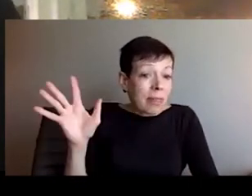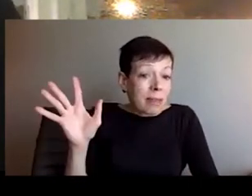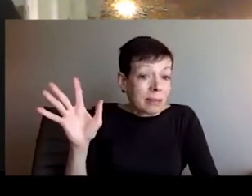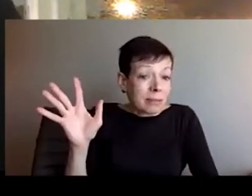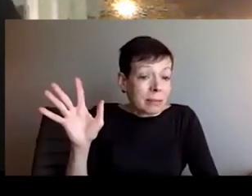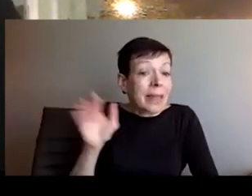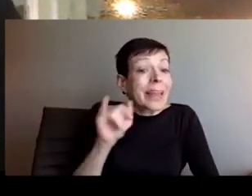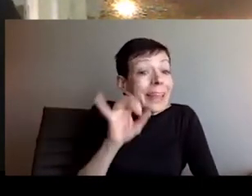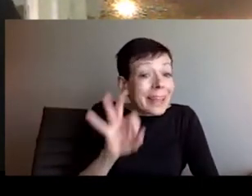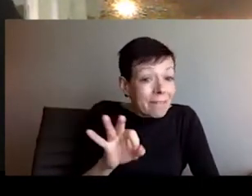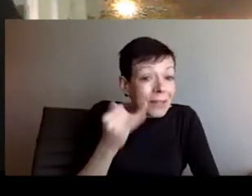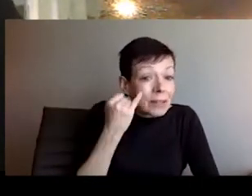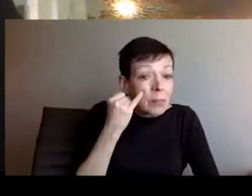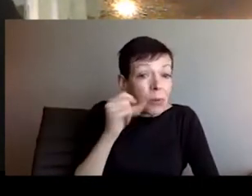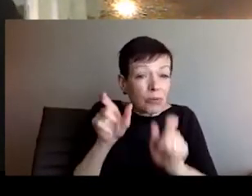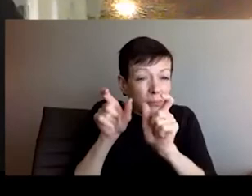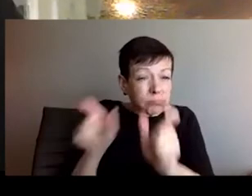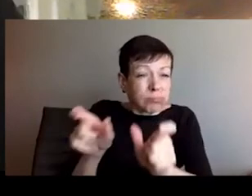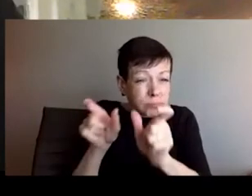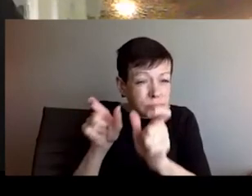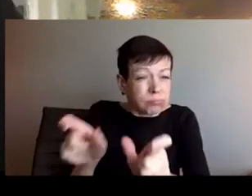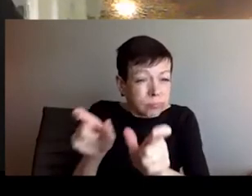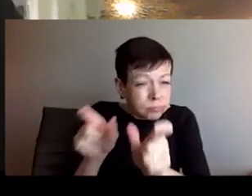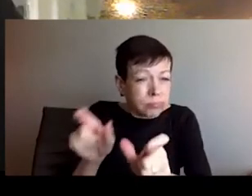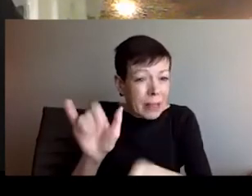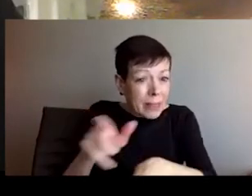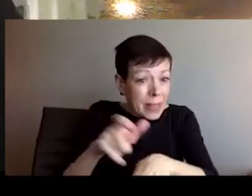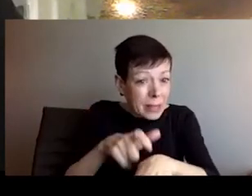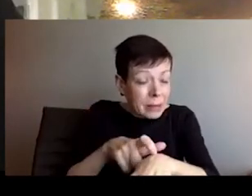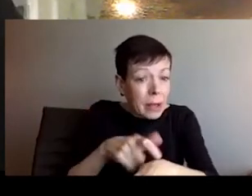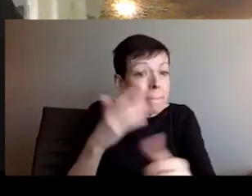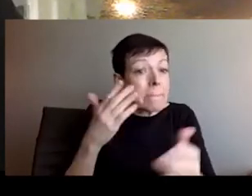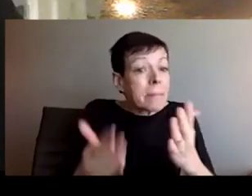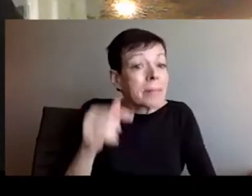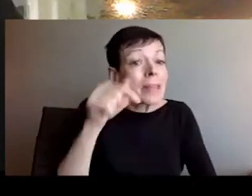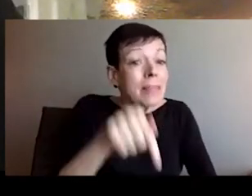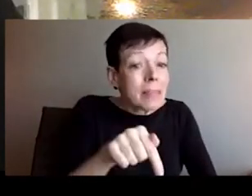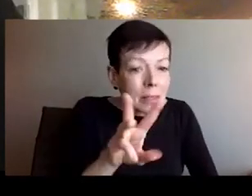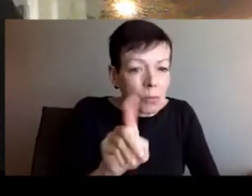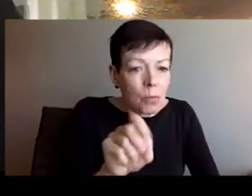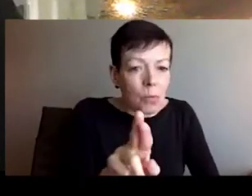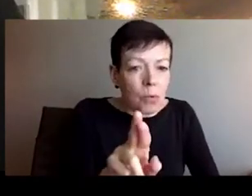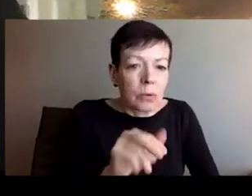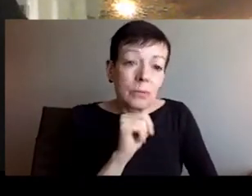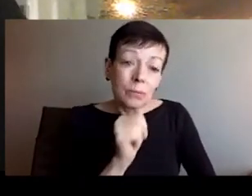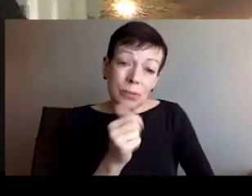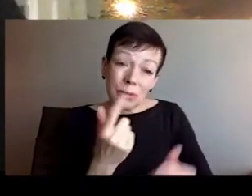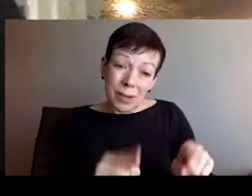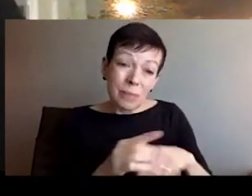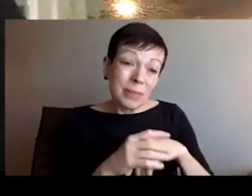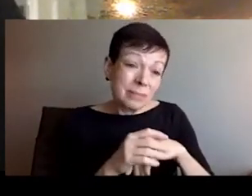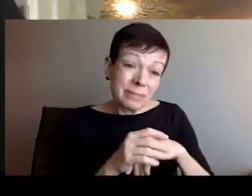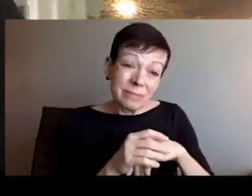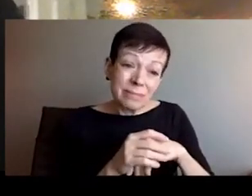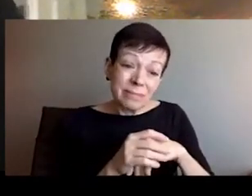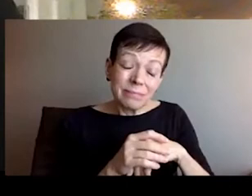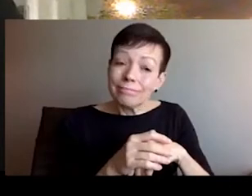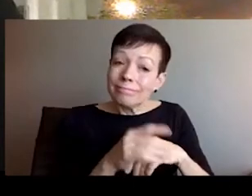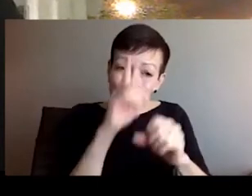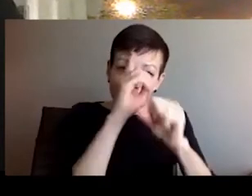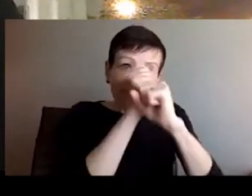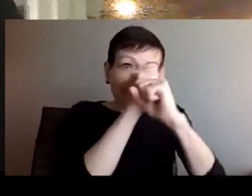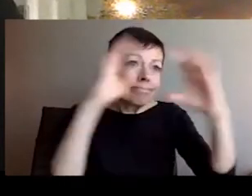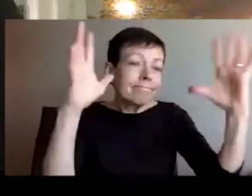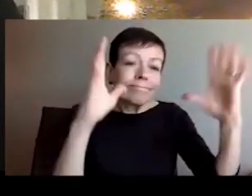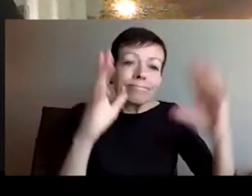perspective are not enough at the moment. And basically, the big problem of international support